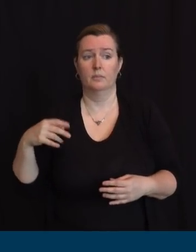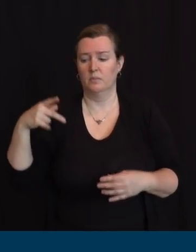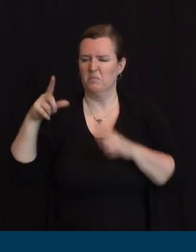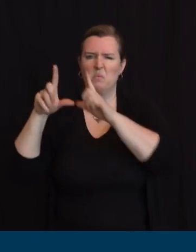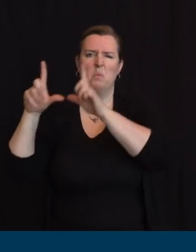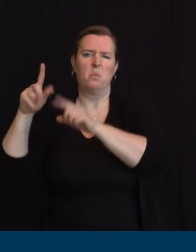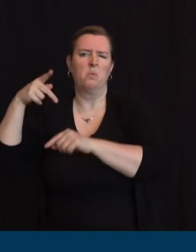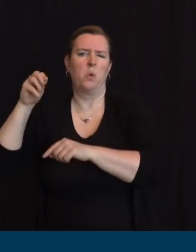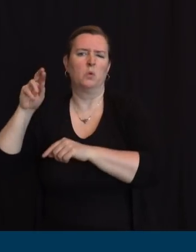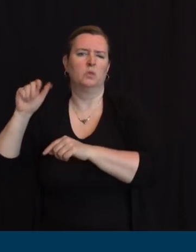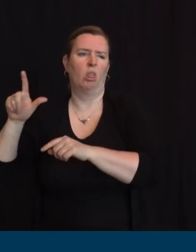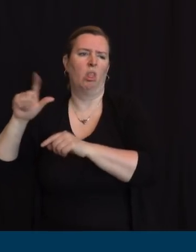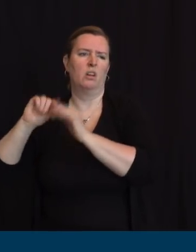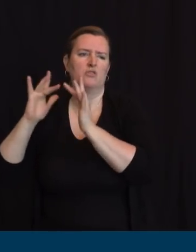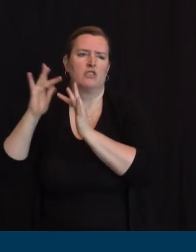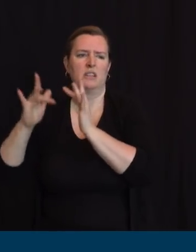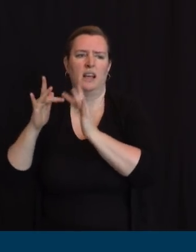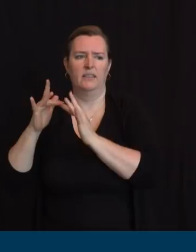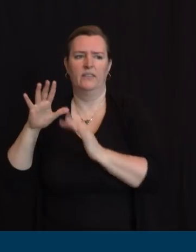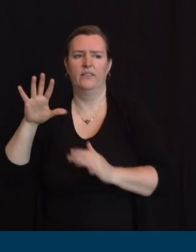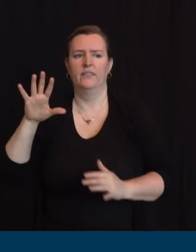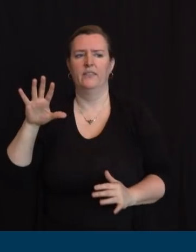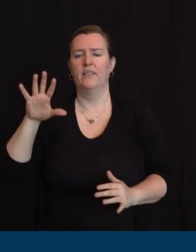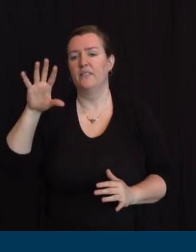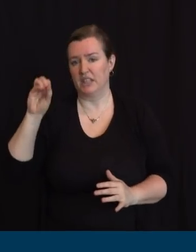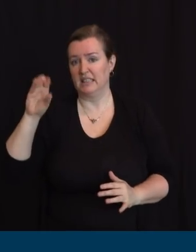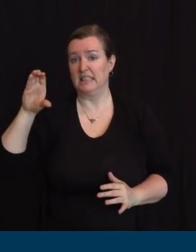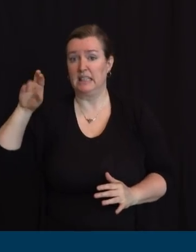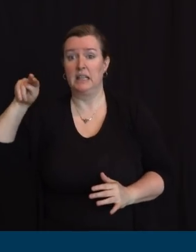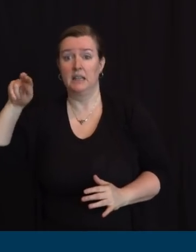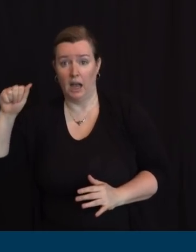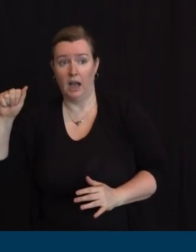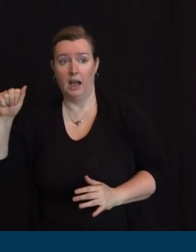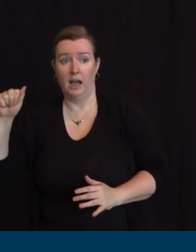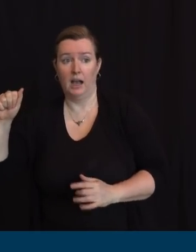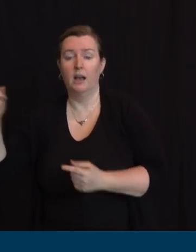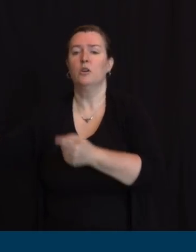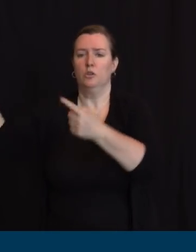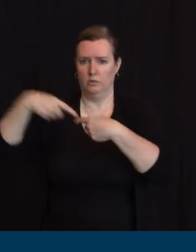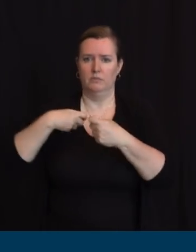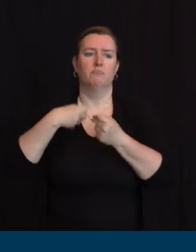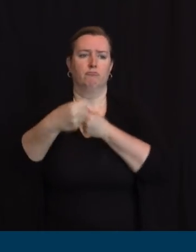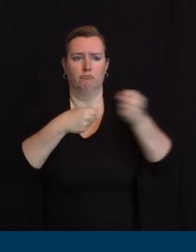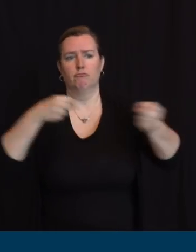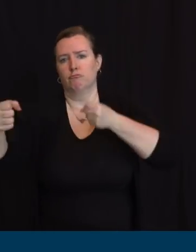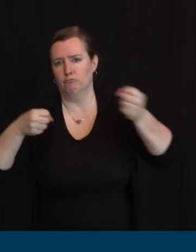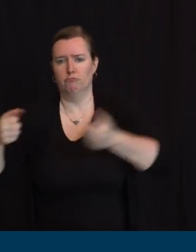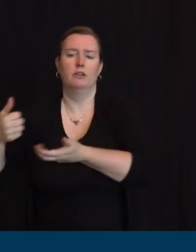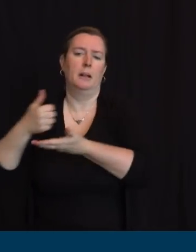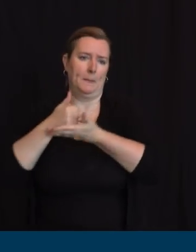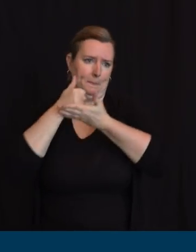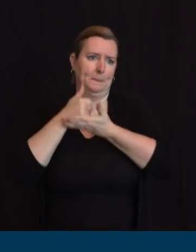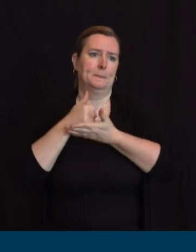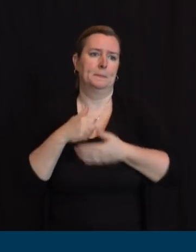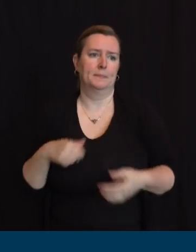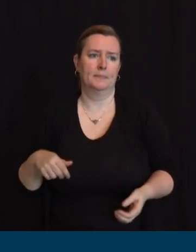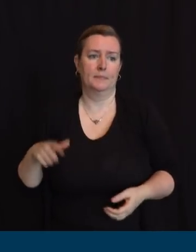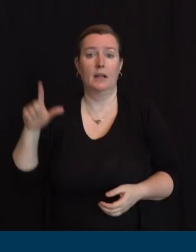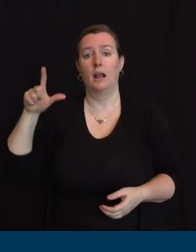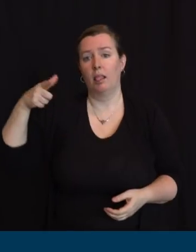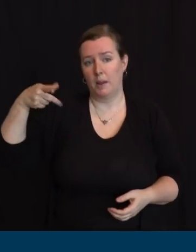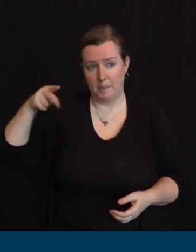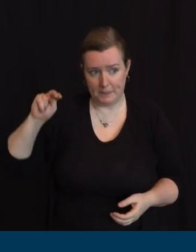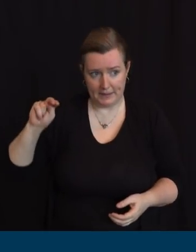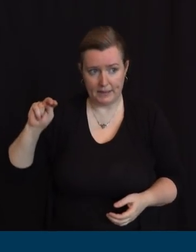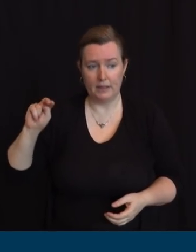An additional list of 90 RNs and LPNs who are registered in our portal were also sent out. We sent